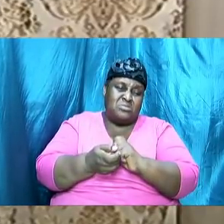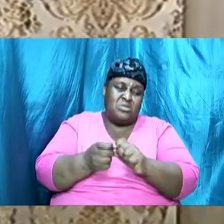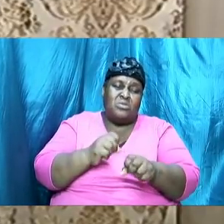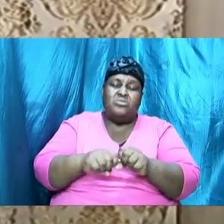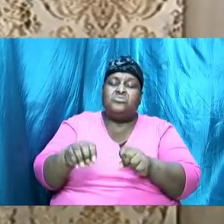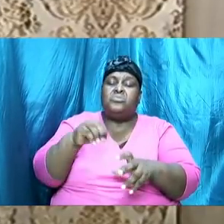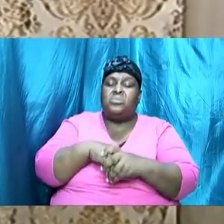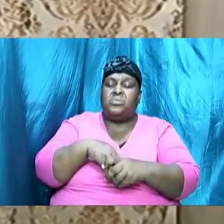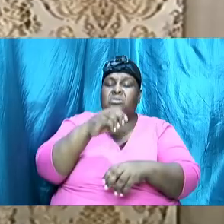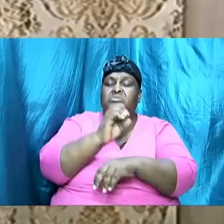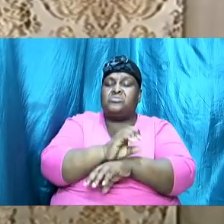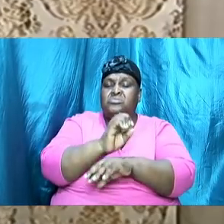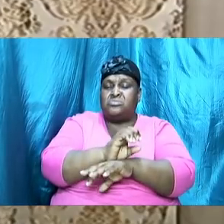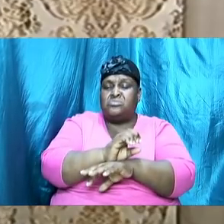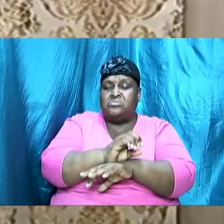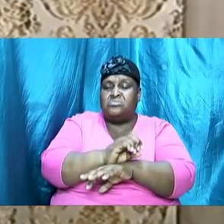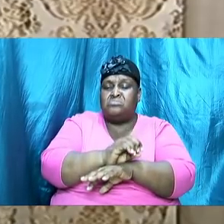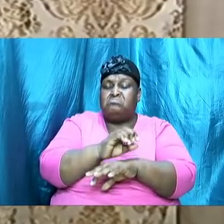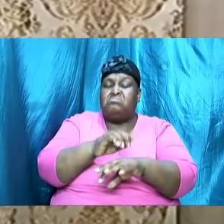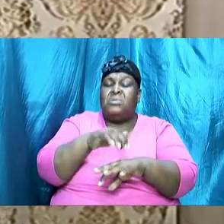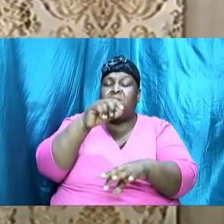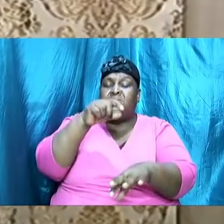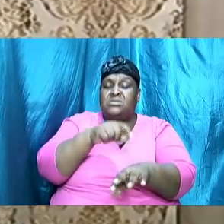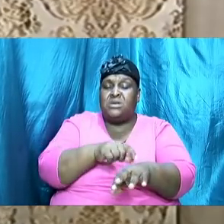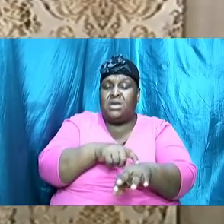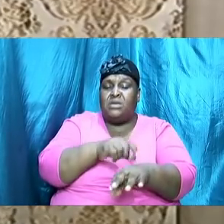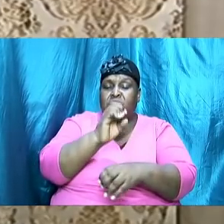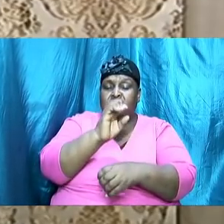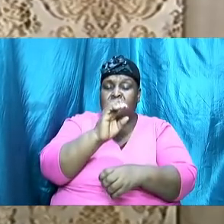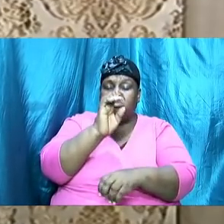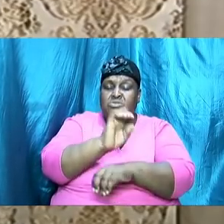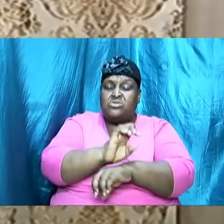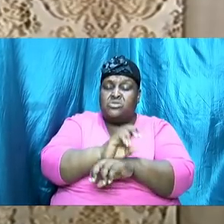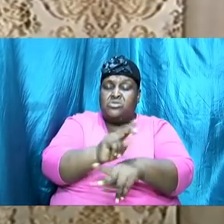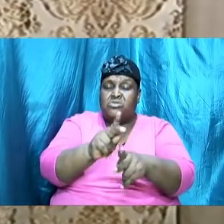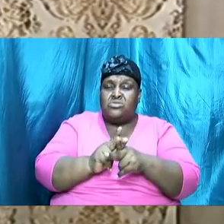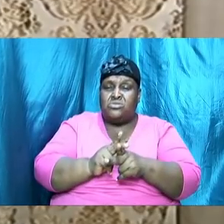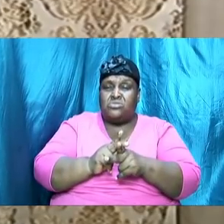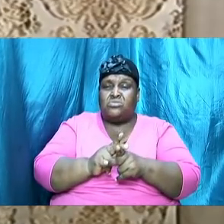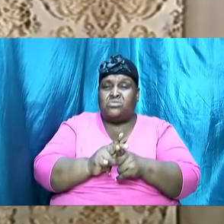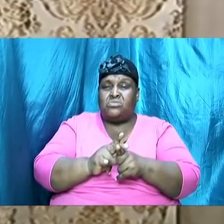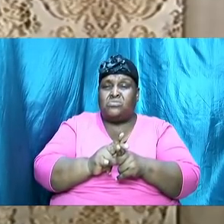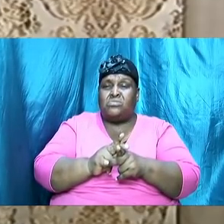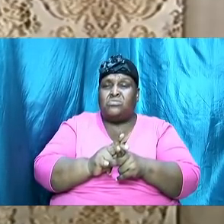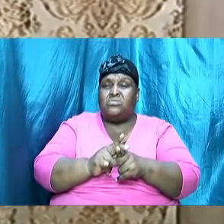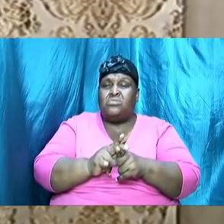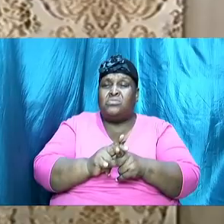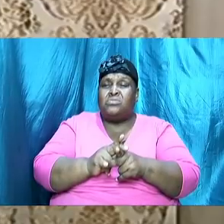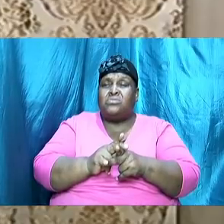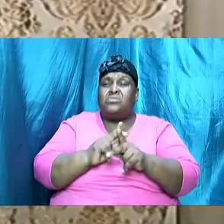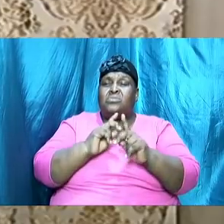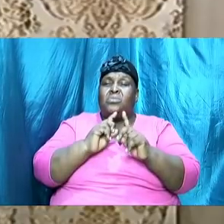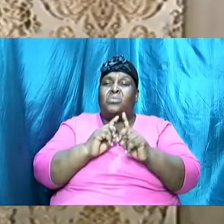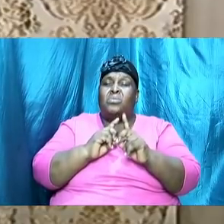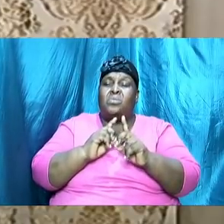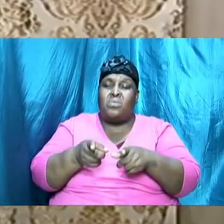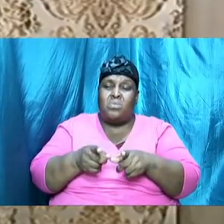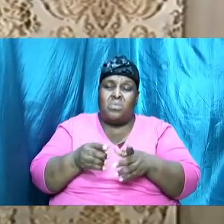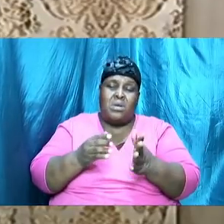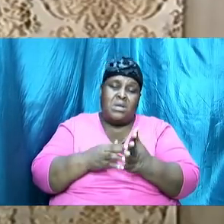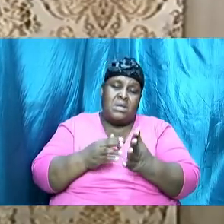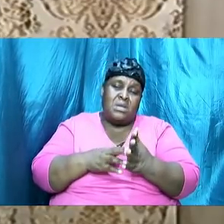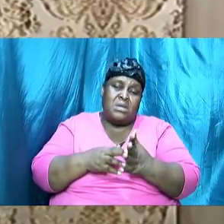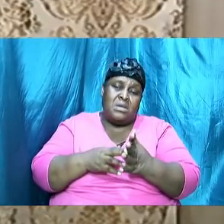church at the time that church is keeping. We can always go back to look at different sections afterwards, about how it would be